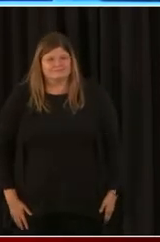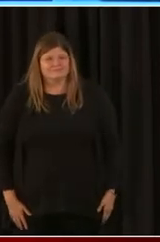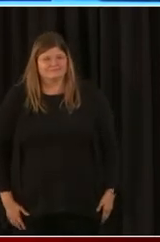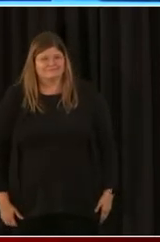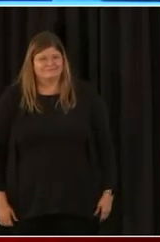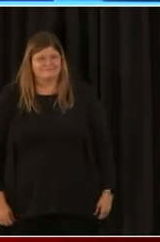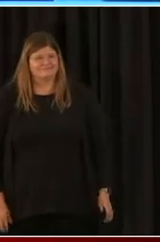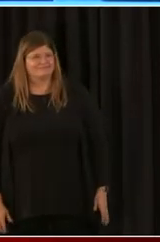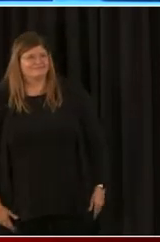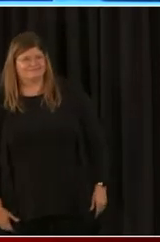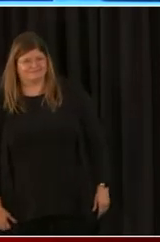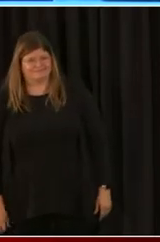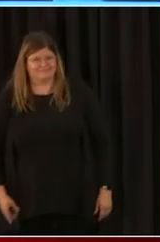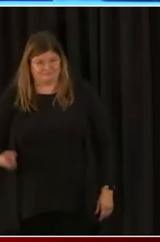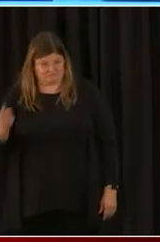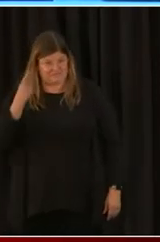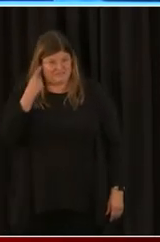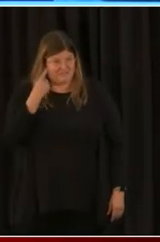Jim, can you hear me?